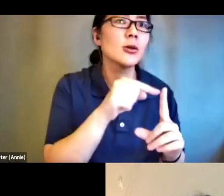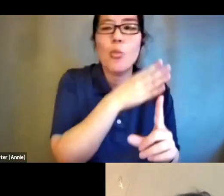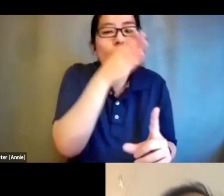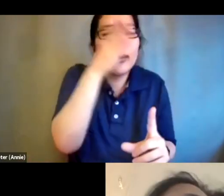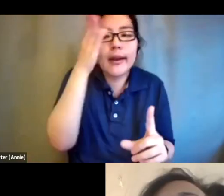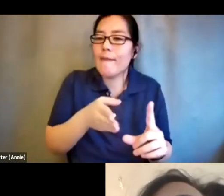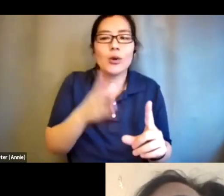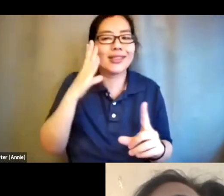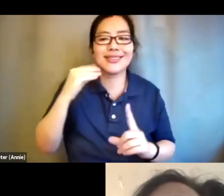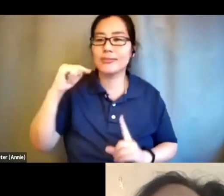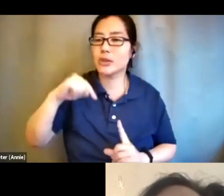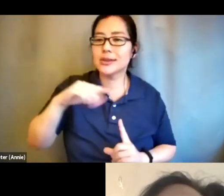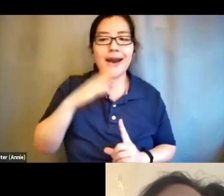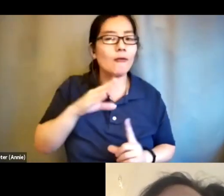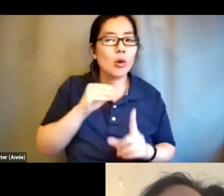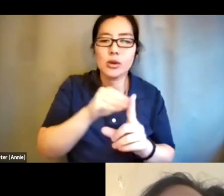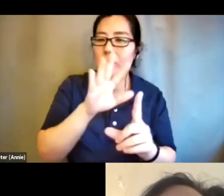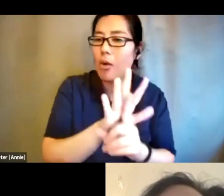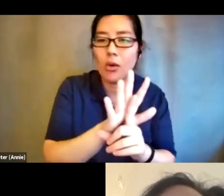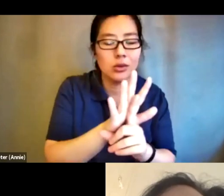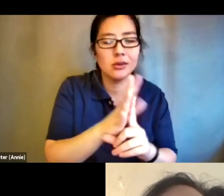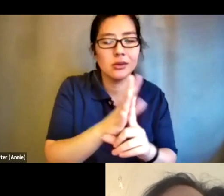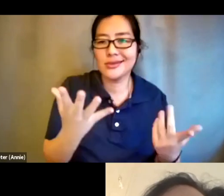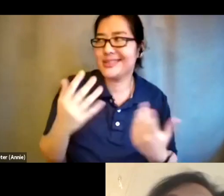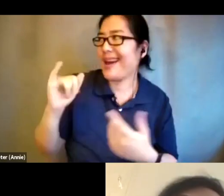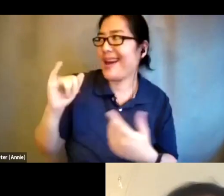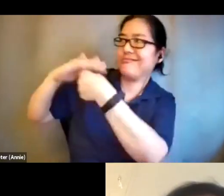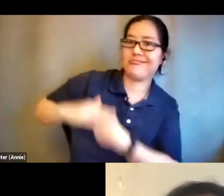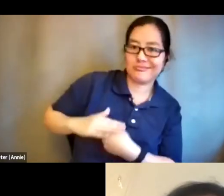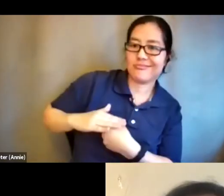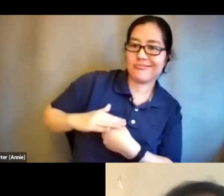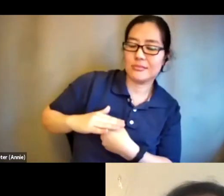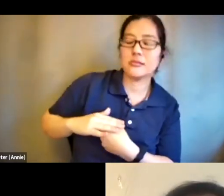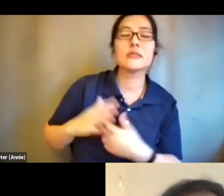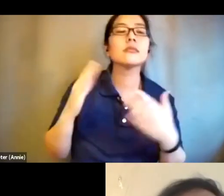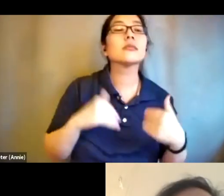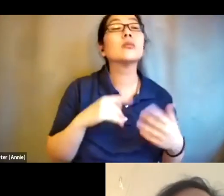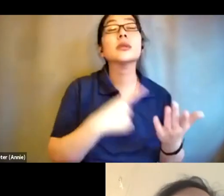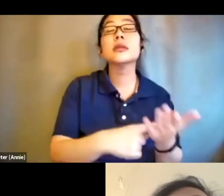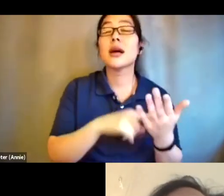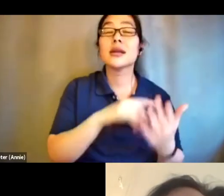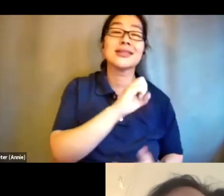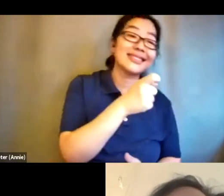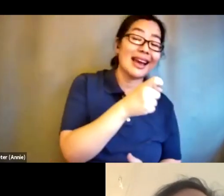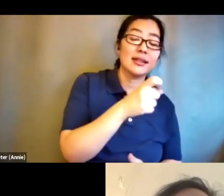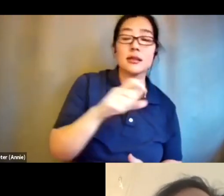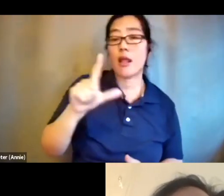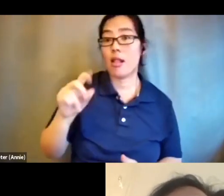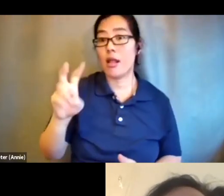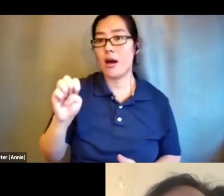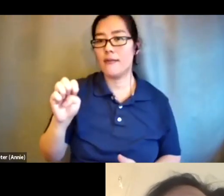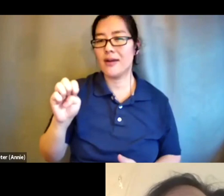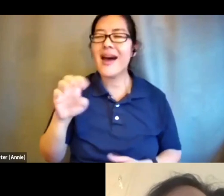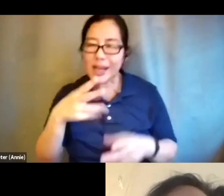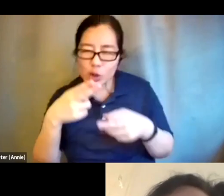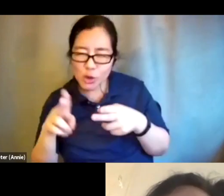i think that when we speak about sex and love and uh you know the piece that the little excerpt of the piece hunger which is what you witnessed in